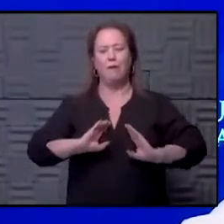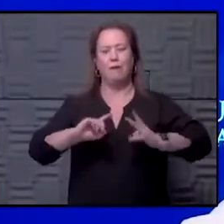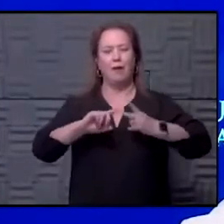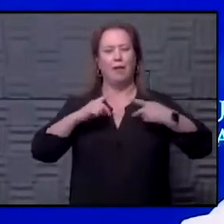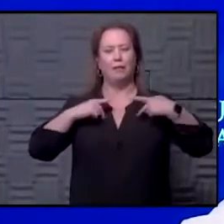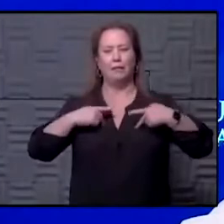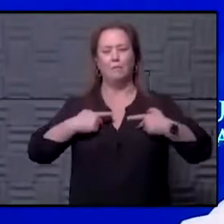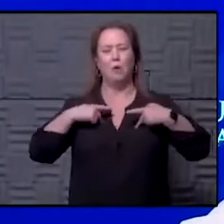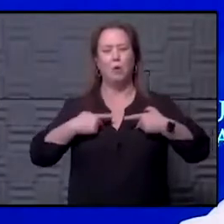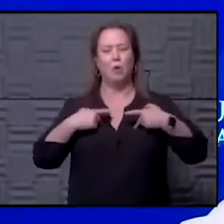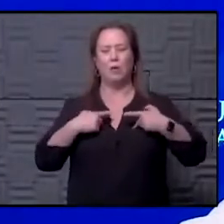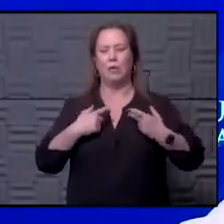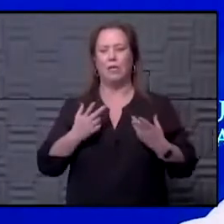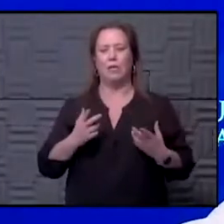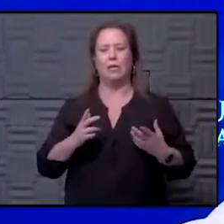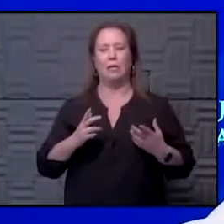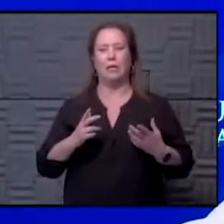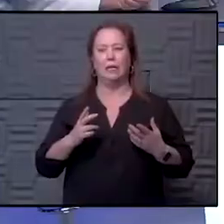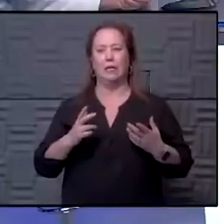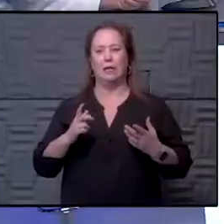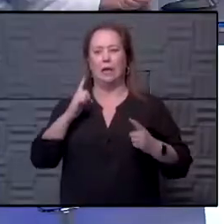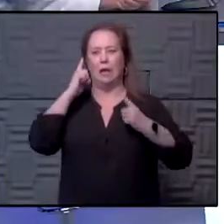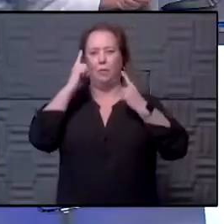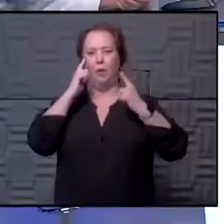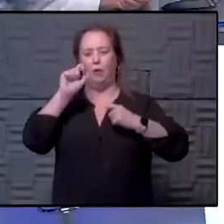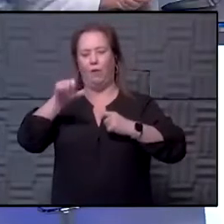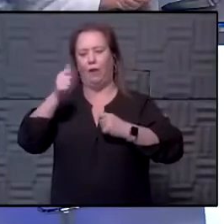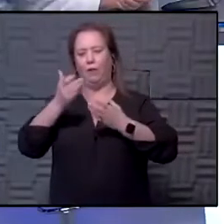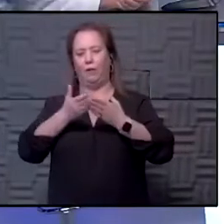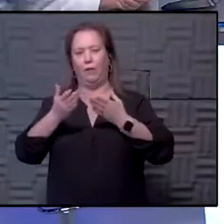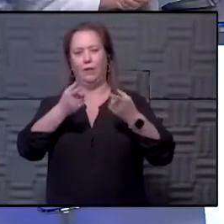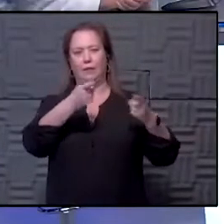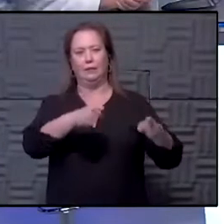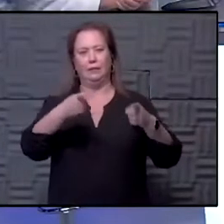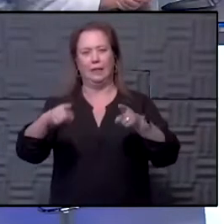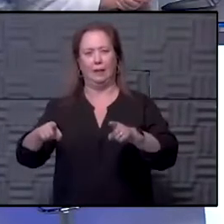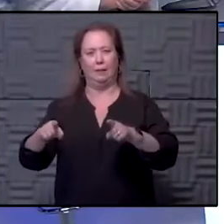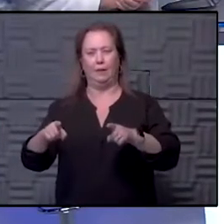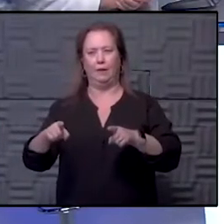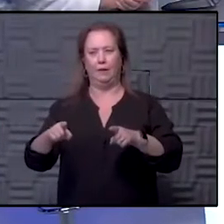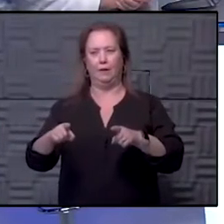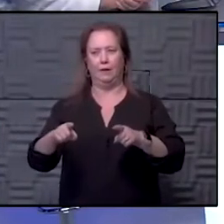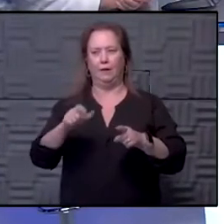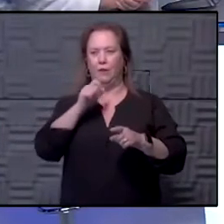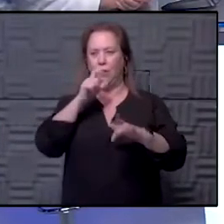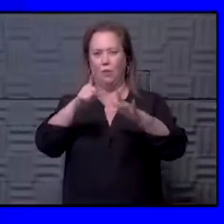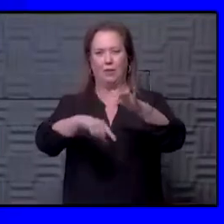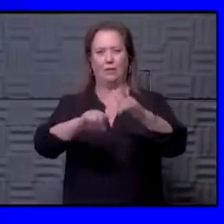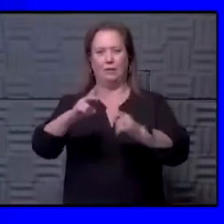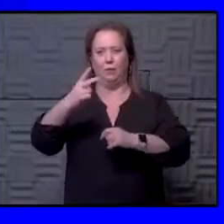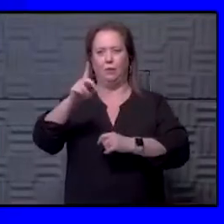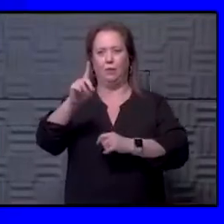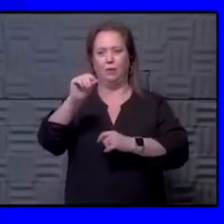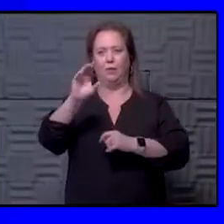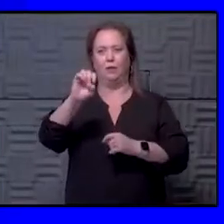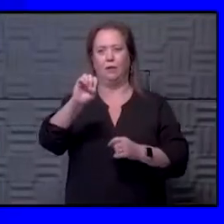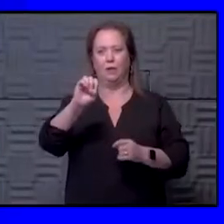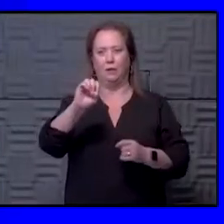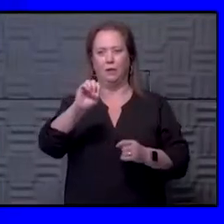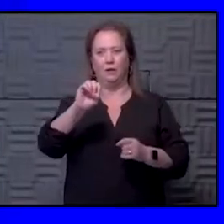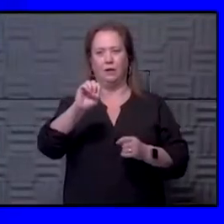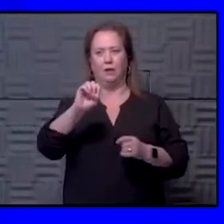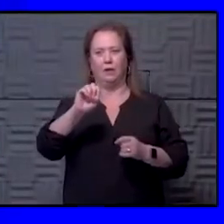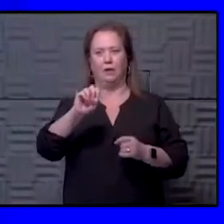pneumonia and things like that, Hawkeye. I wonder if there are a couple things going on, but I don't think you want to miss your second dose. No, I would, I